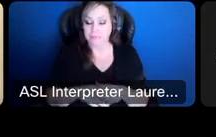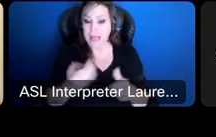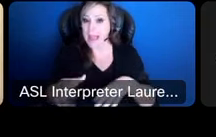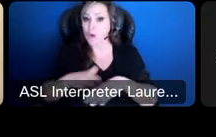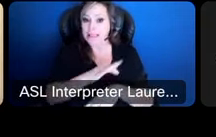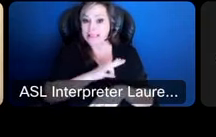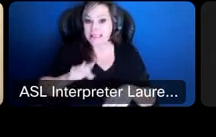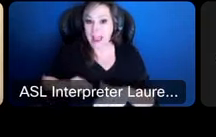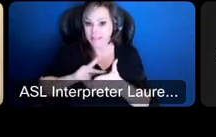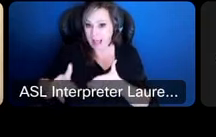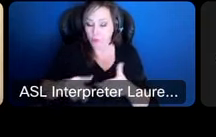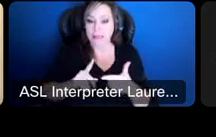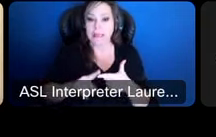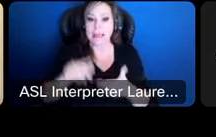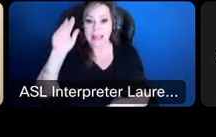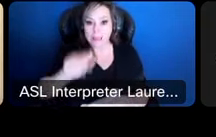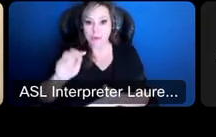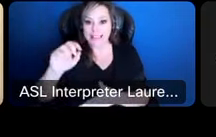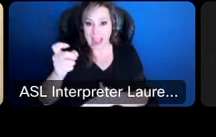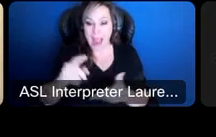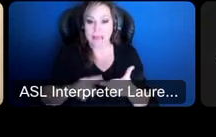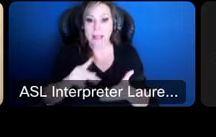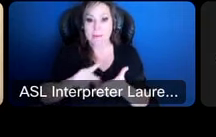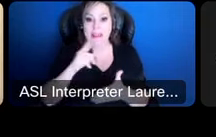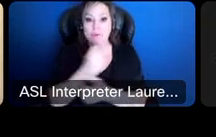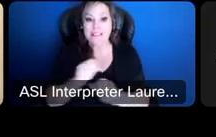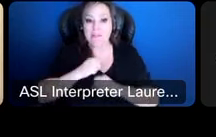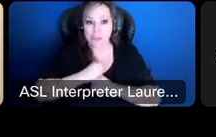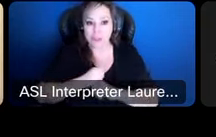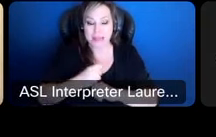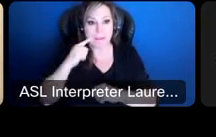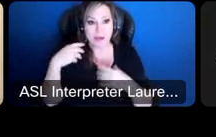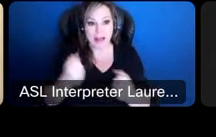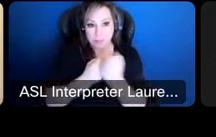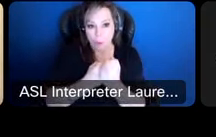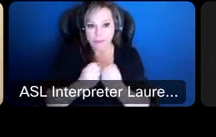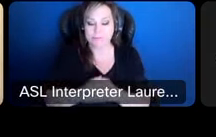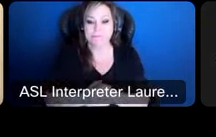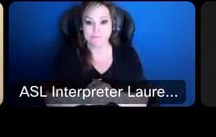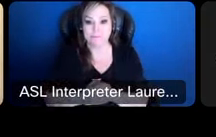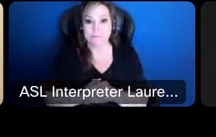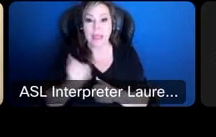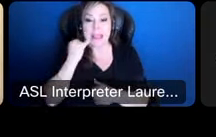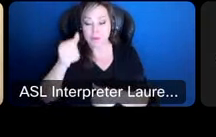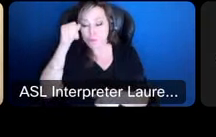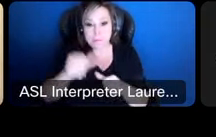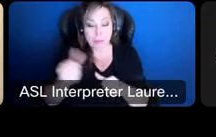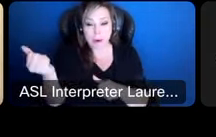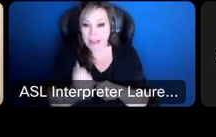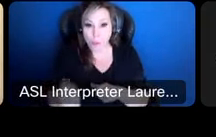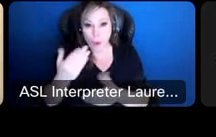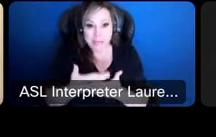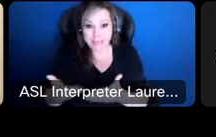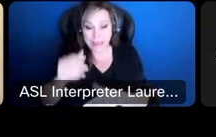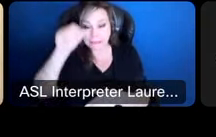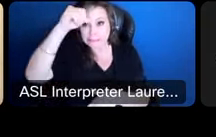salaries decrease taxes and pay for safety security and mental health supports so if you walk away with anything this is what we're trying to accomplish